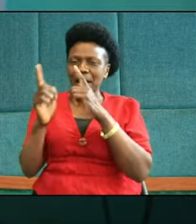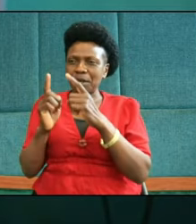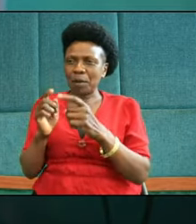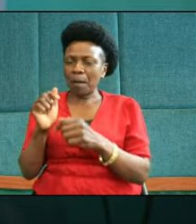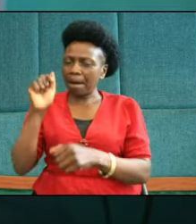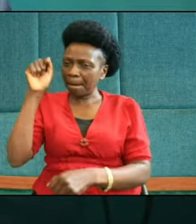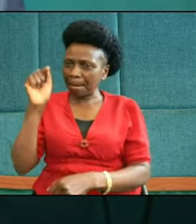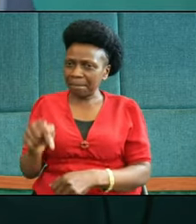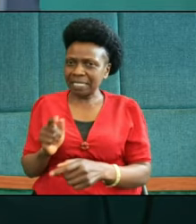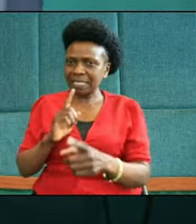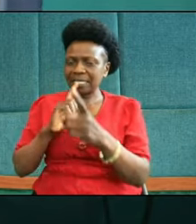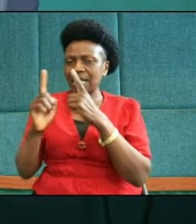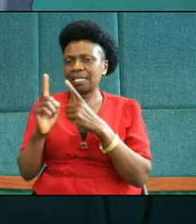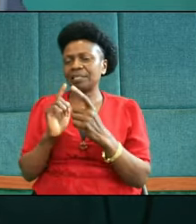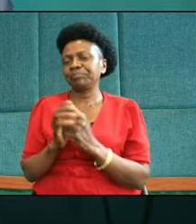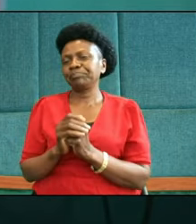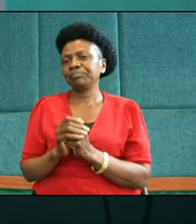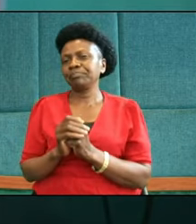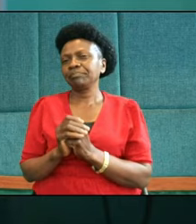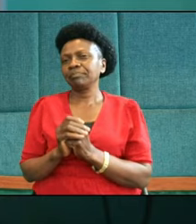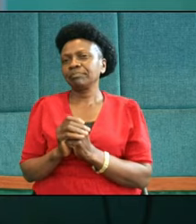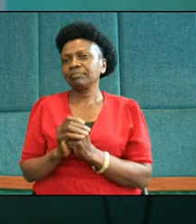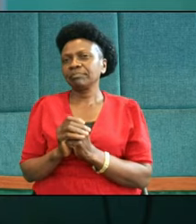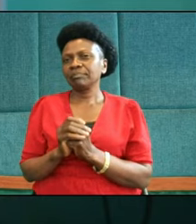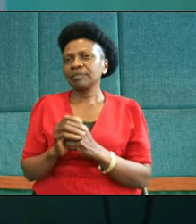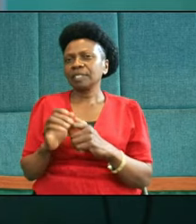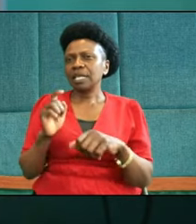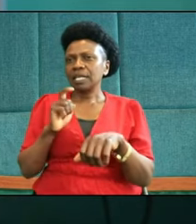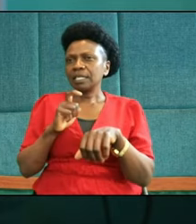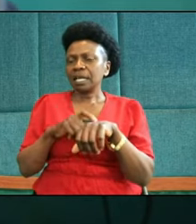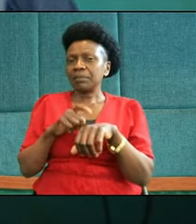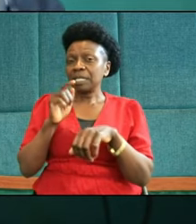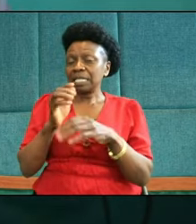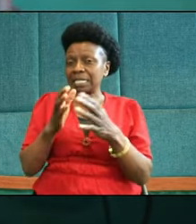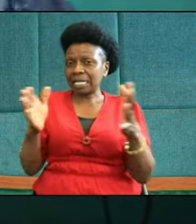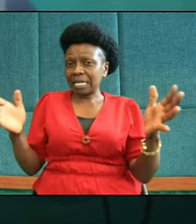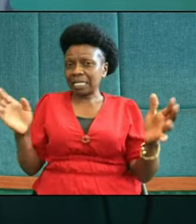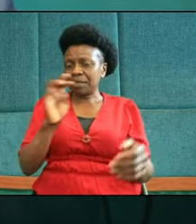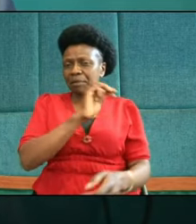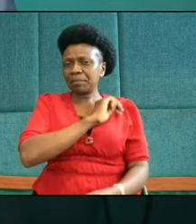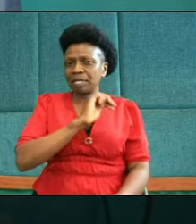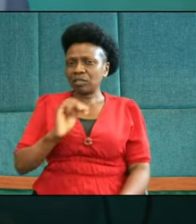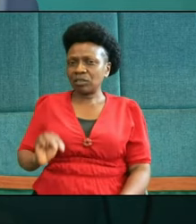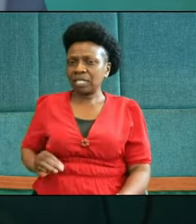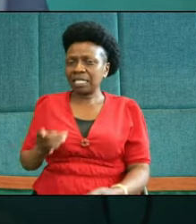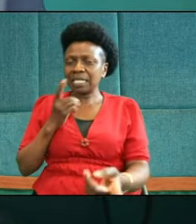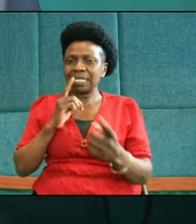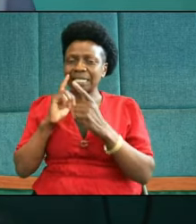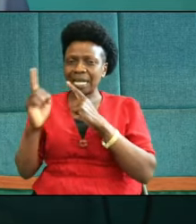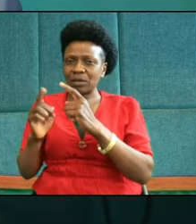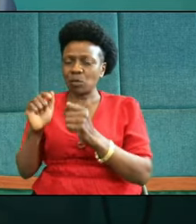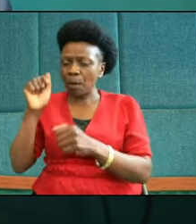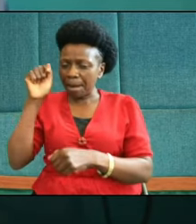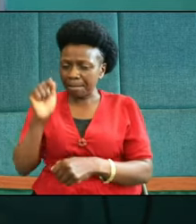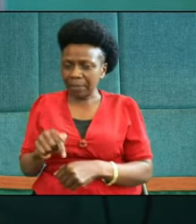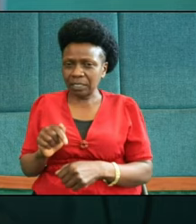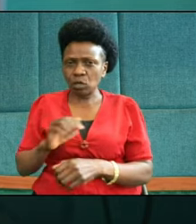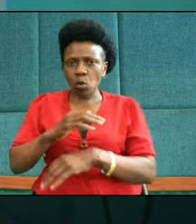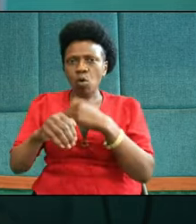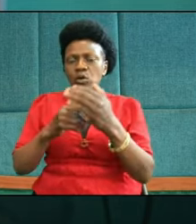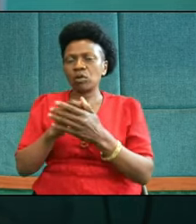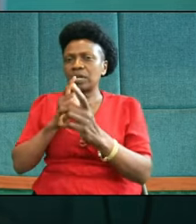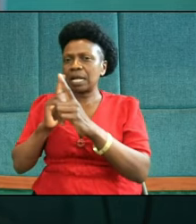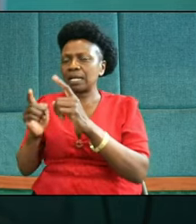says run, we must run. And when this great missionary says run, we must all run,